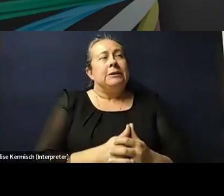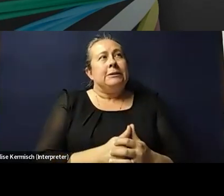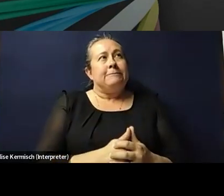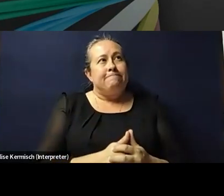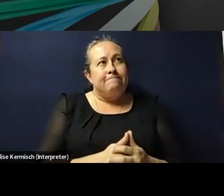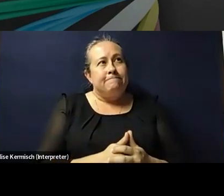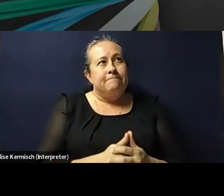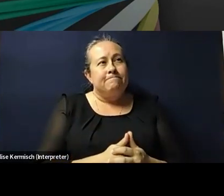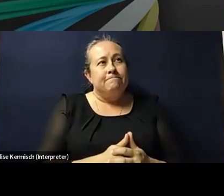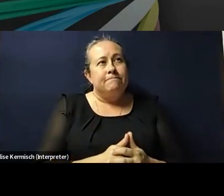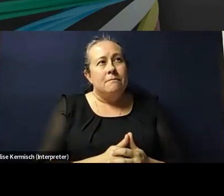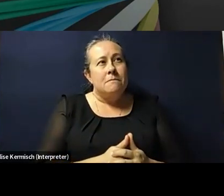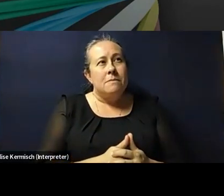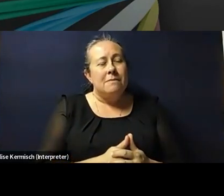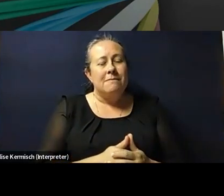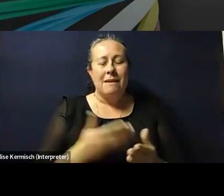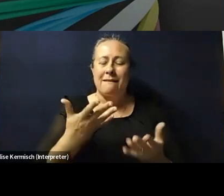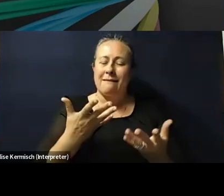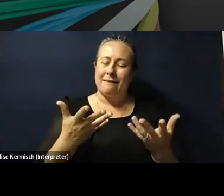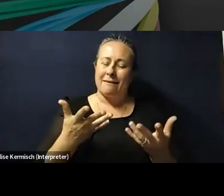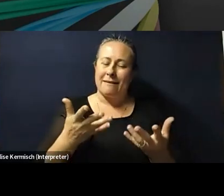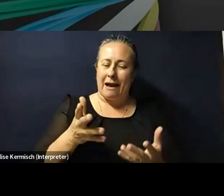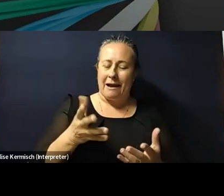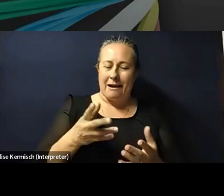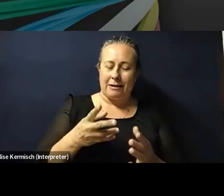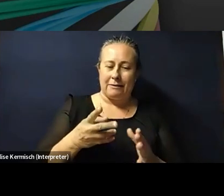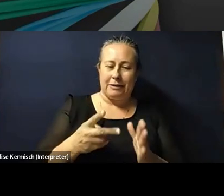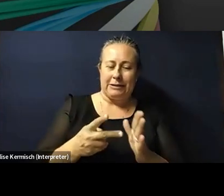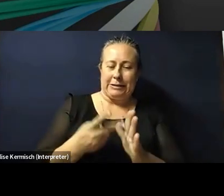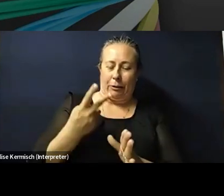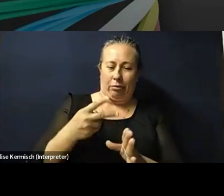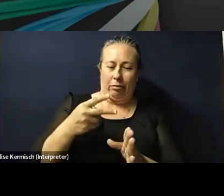So it's kind of double-edged. I would say, I mean,